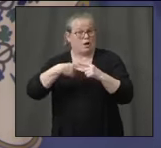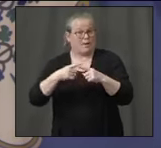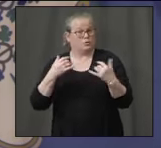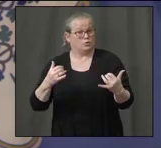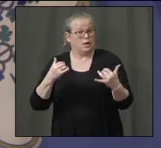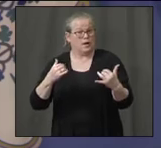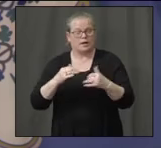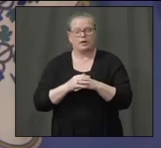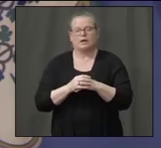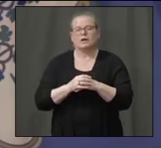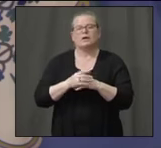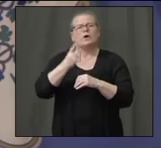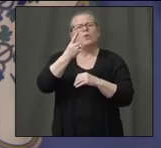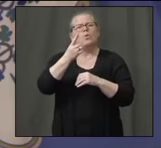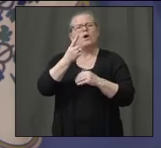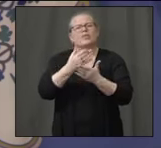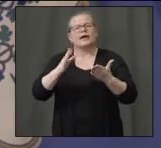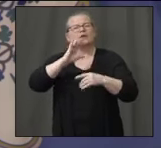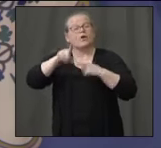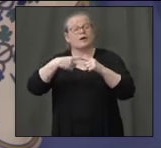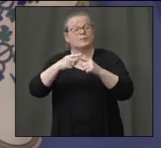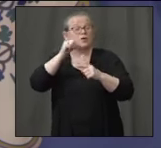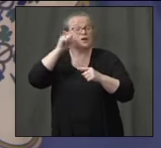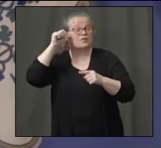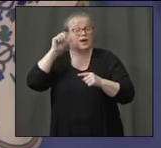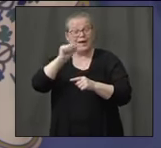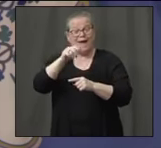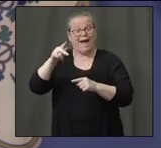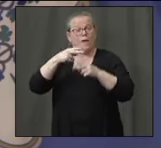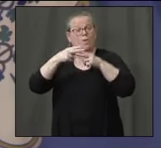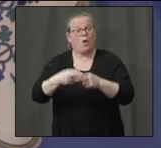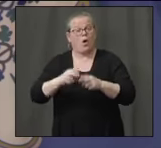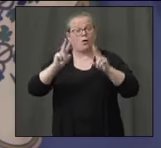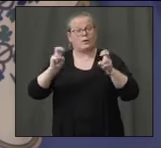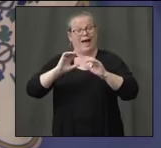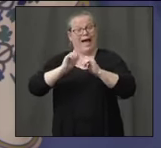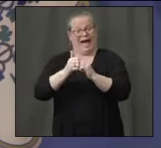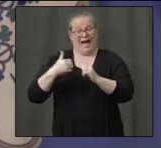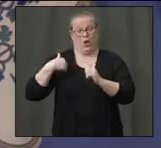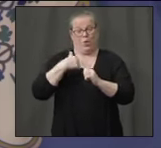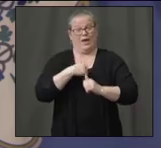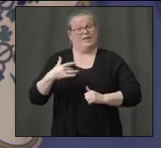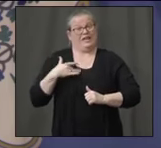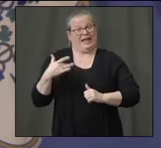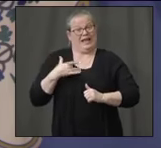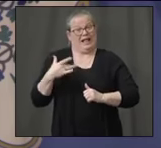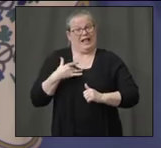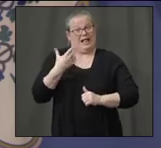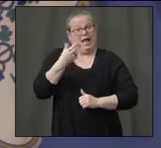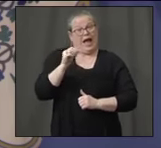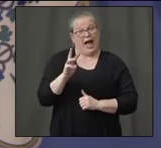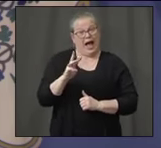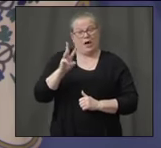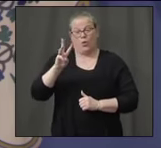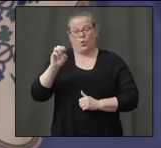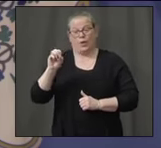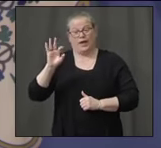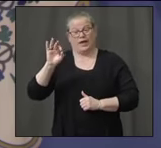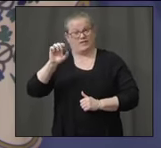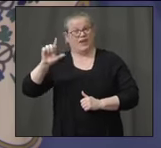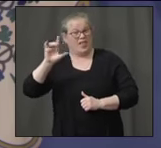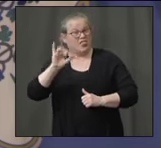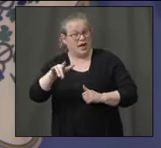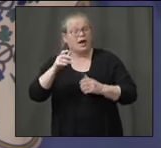app called How We Feel. And I, thanks to each and every, thanks to many of you, the number of folks who